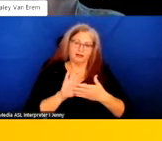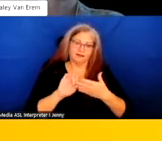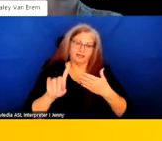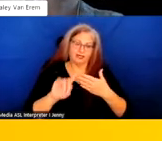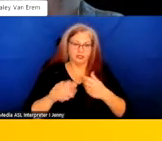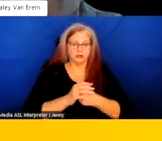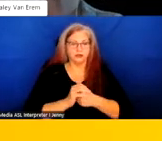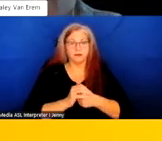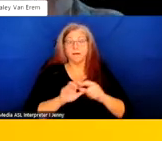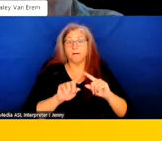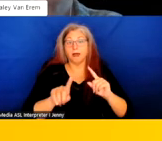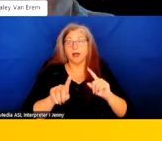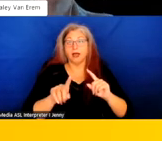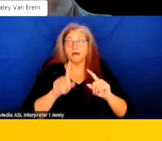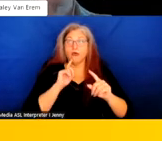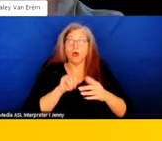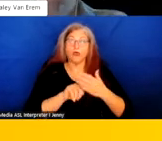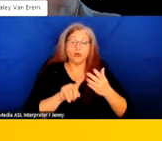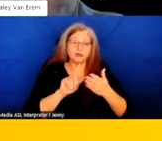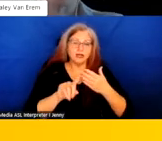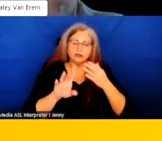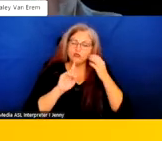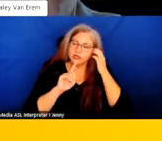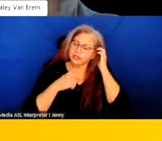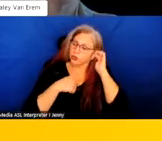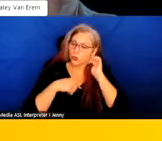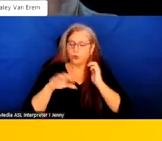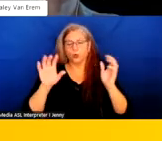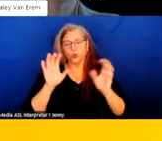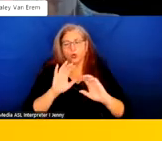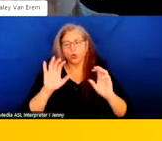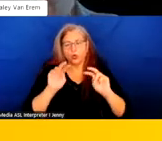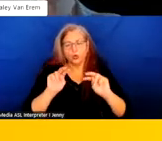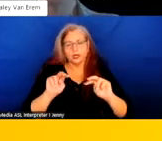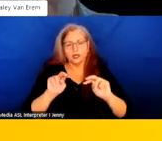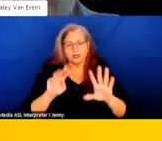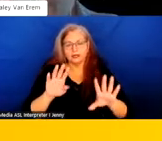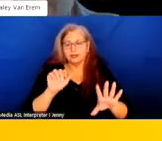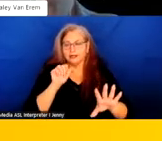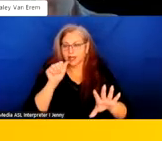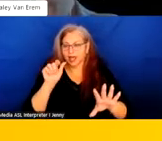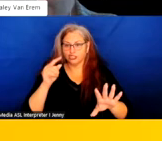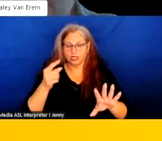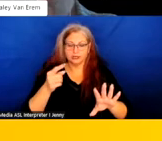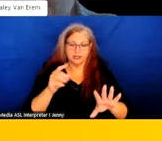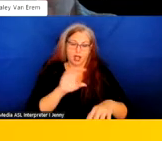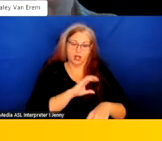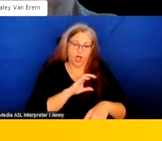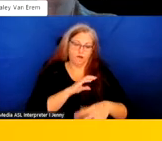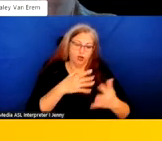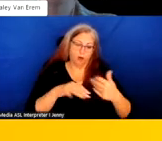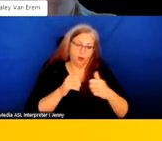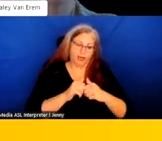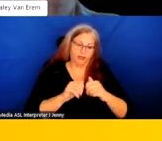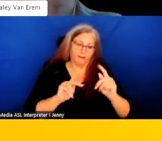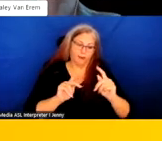You know, but for these investigations, we're really looking at not only law enforcement interactions with people with